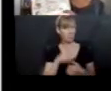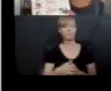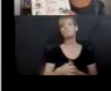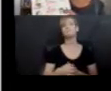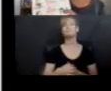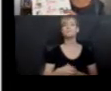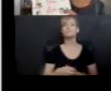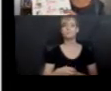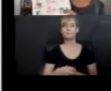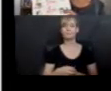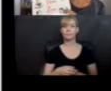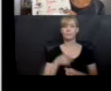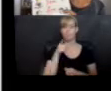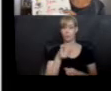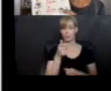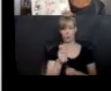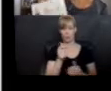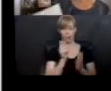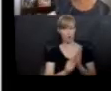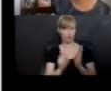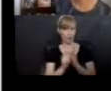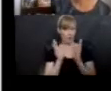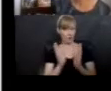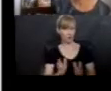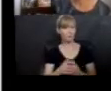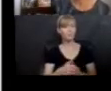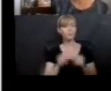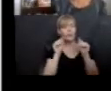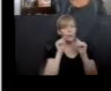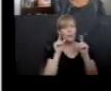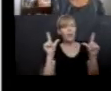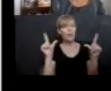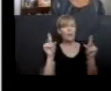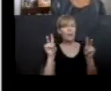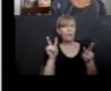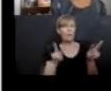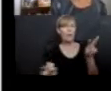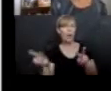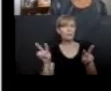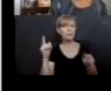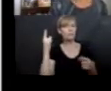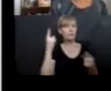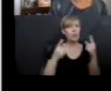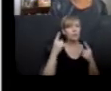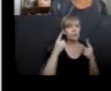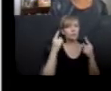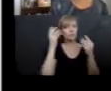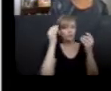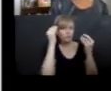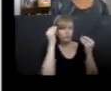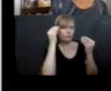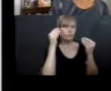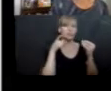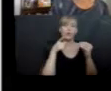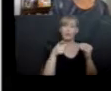So you are a writer. Wake. Watch. Wonder. Plot. You can weave